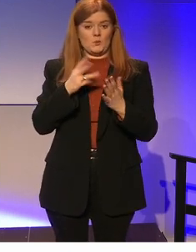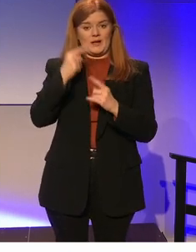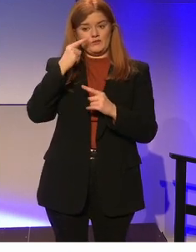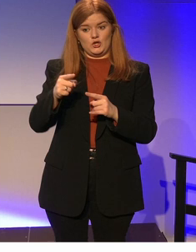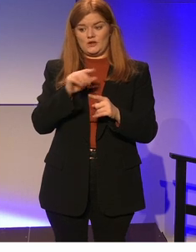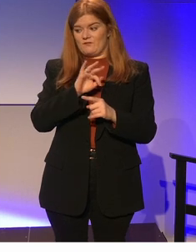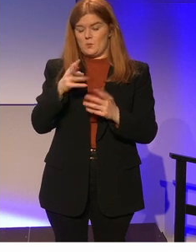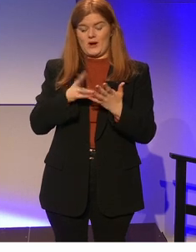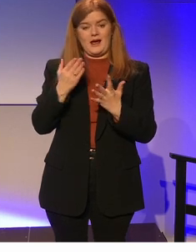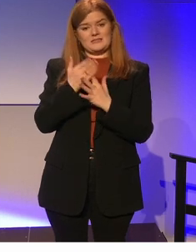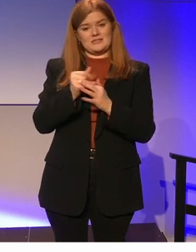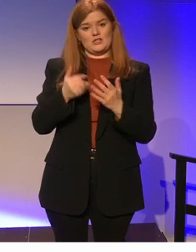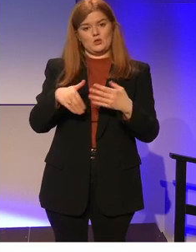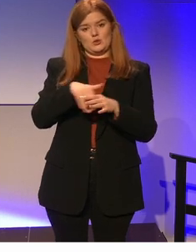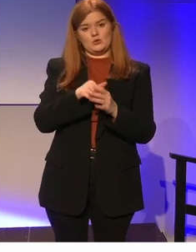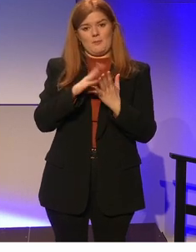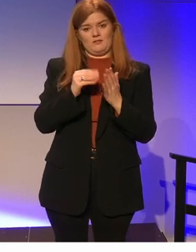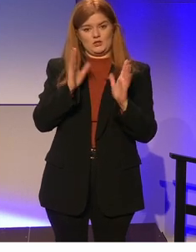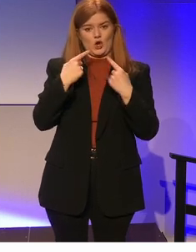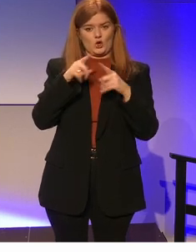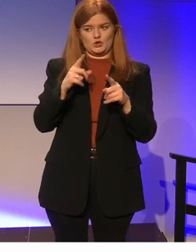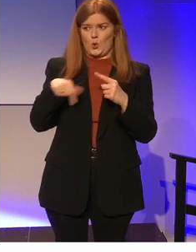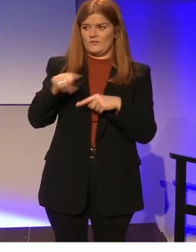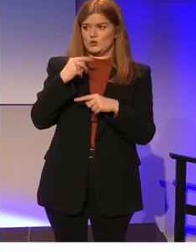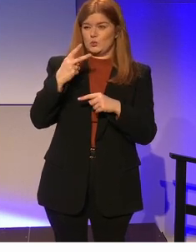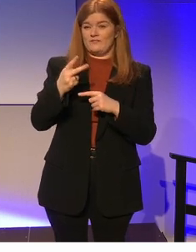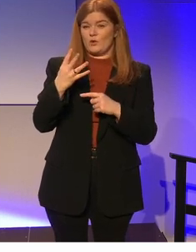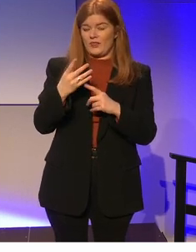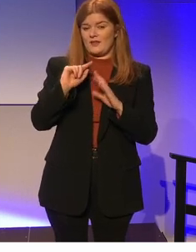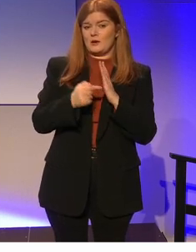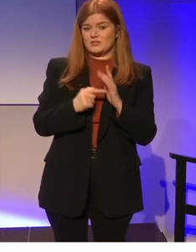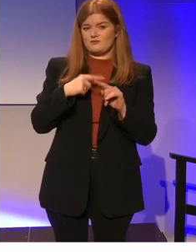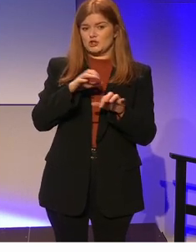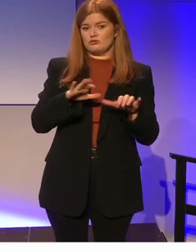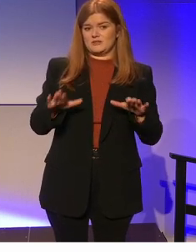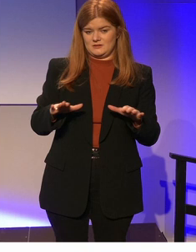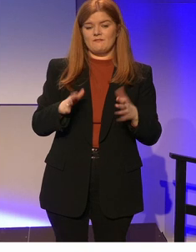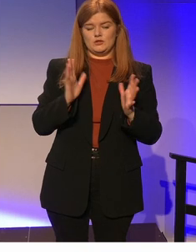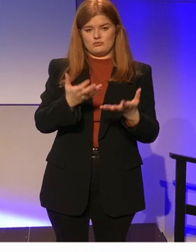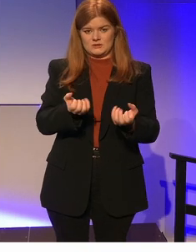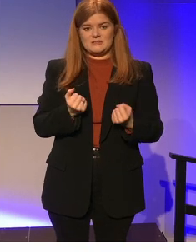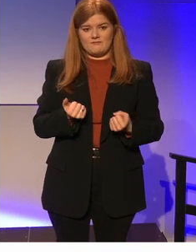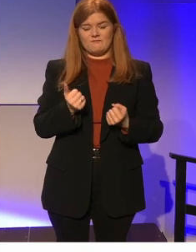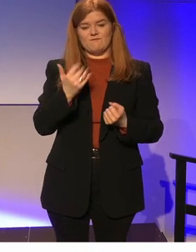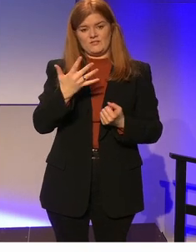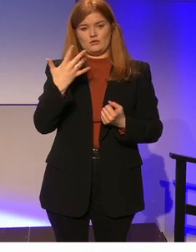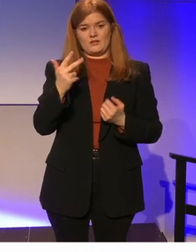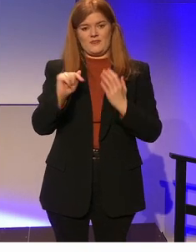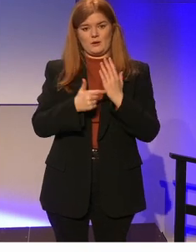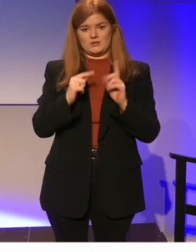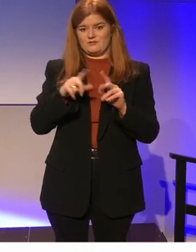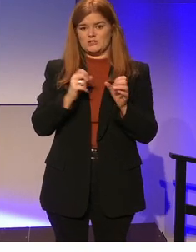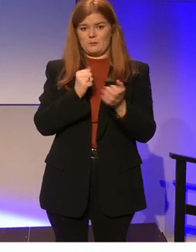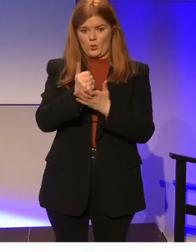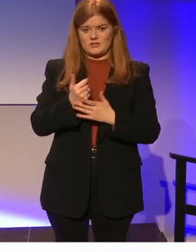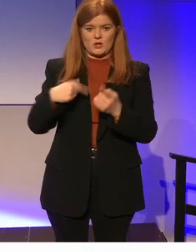look at since the access and inclusion model was launched, there are over 24,000 children have received 53,000